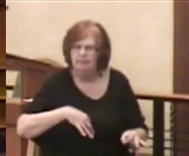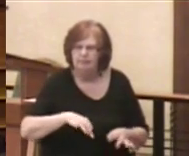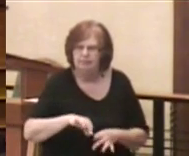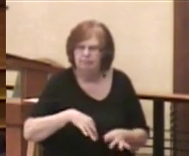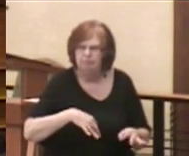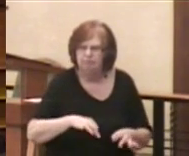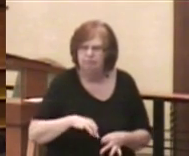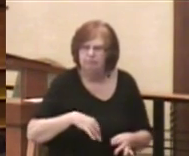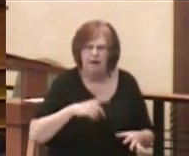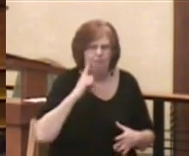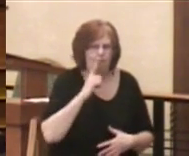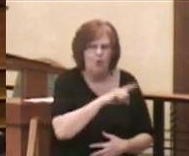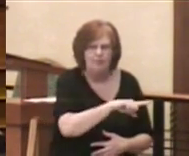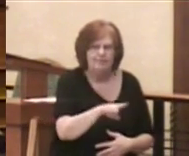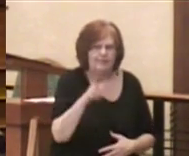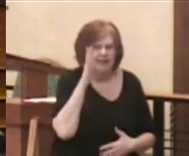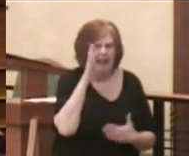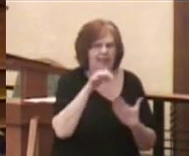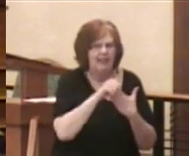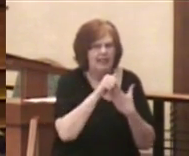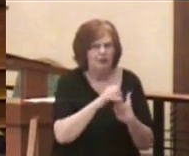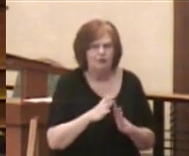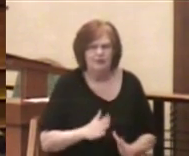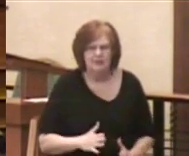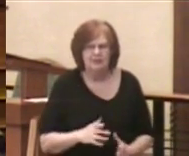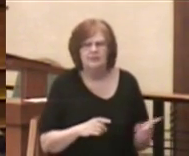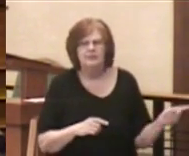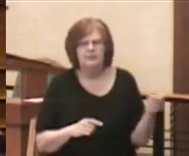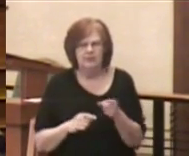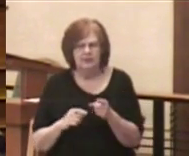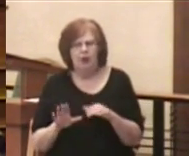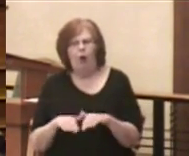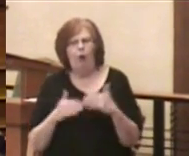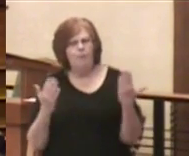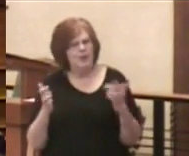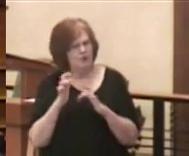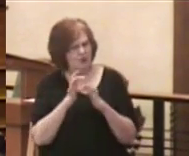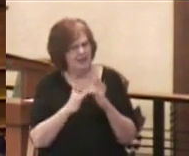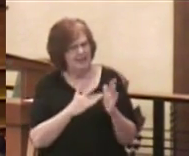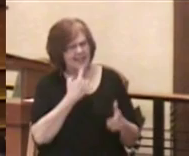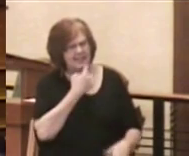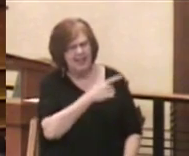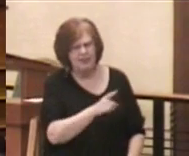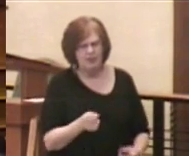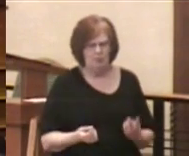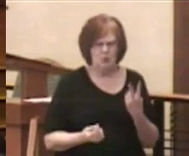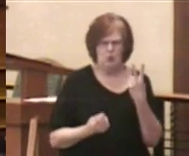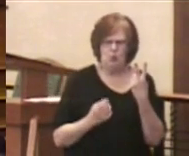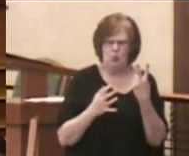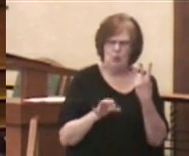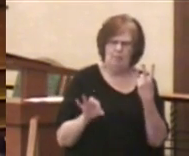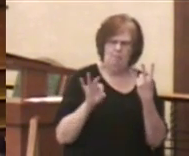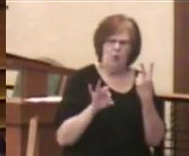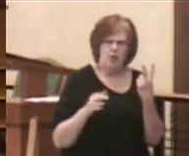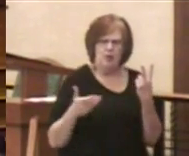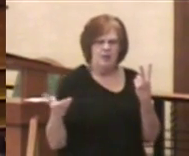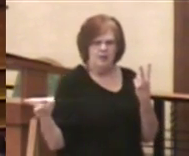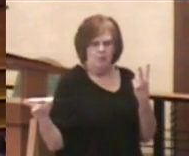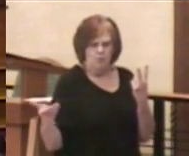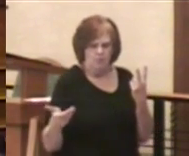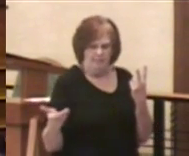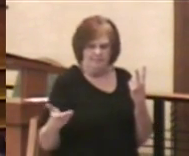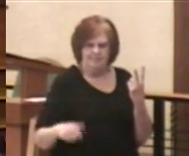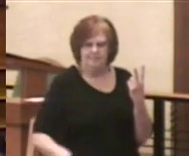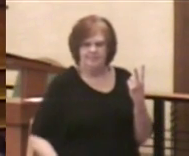apostles. In these opening verses, Jesus lays out for them two important tasks they will be called to do.